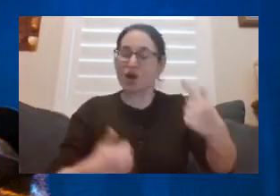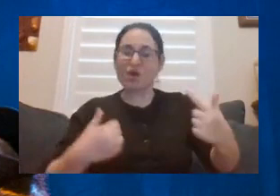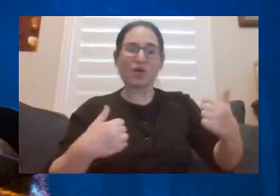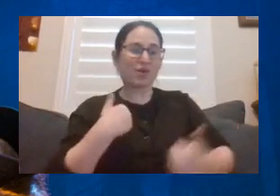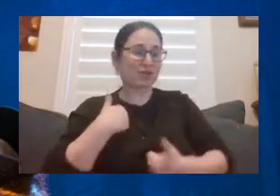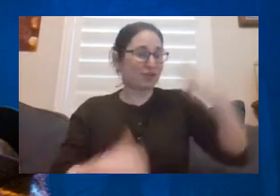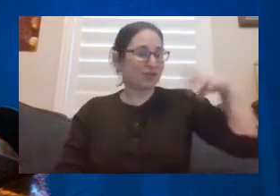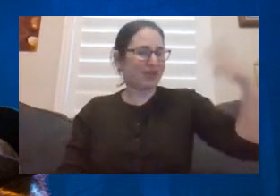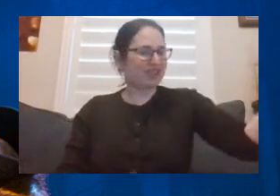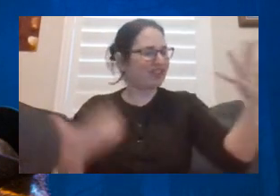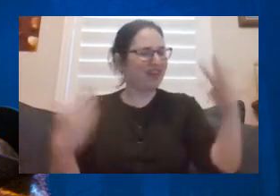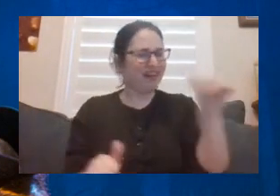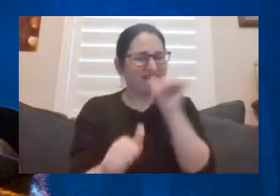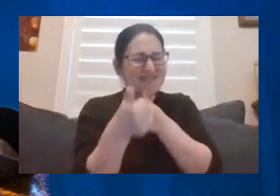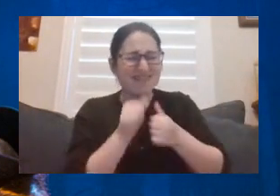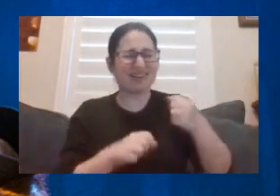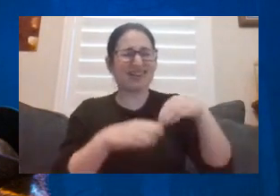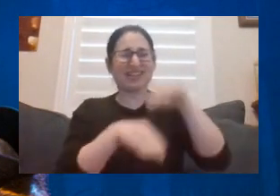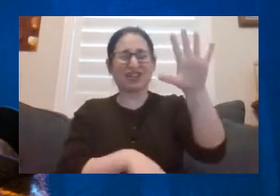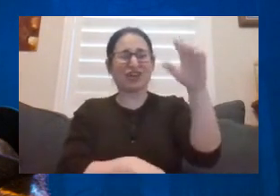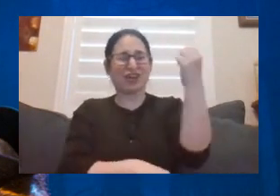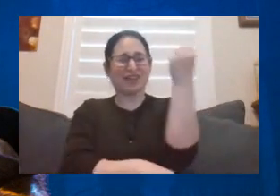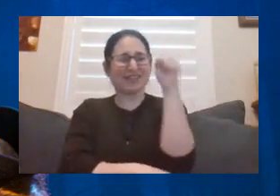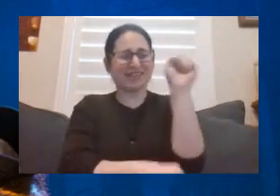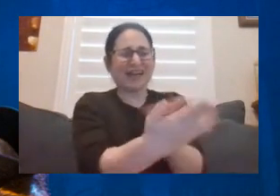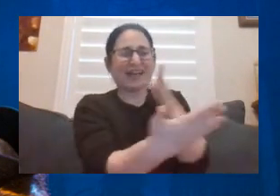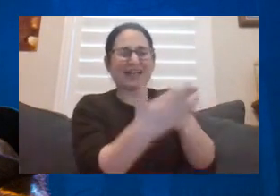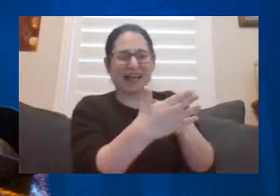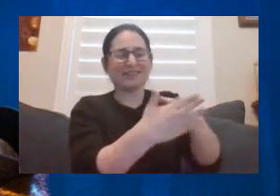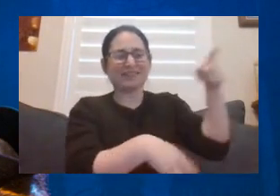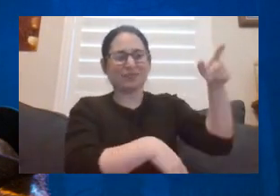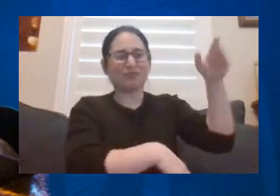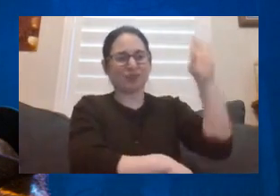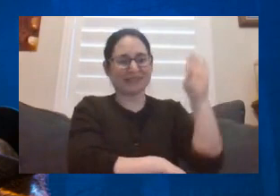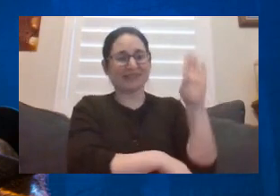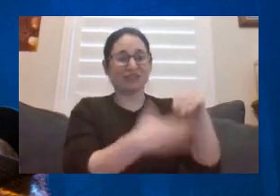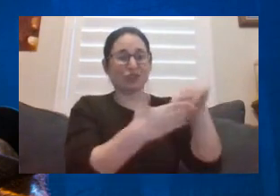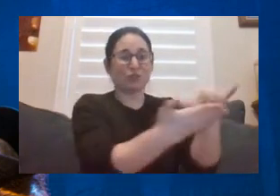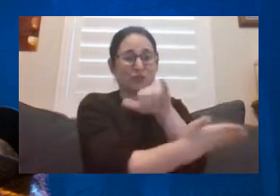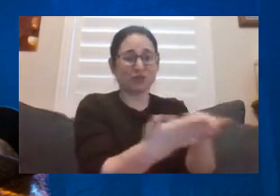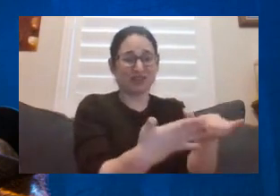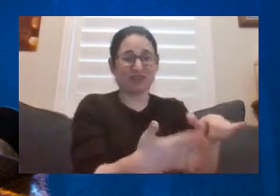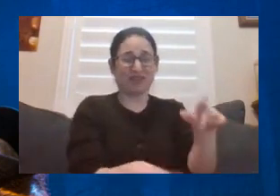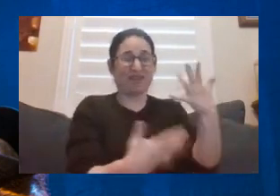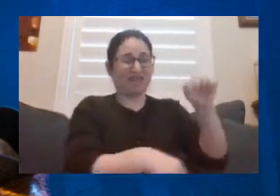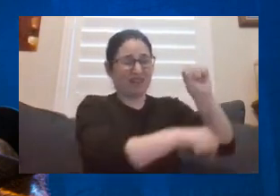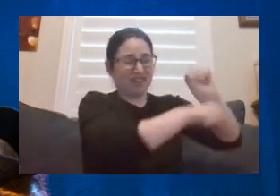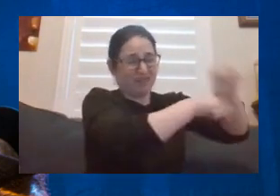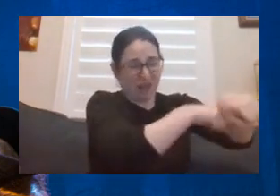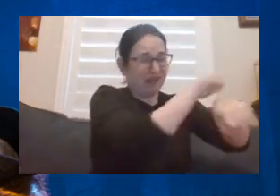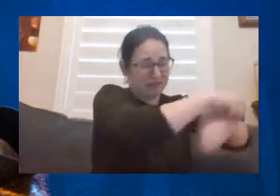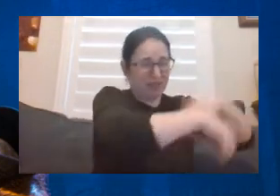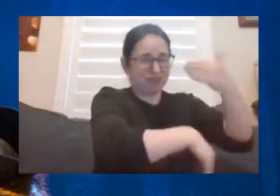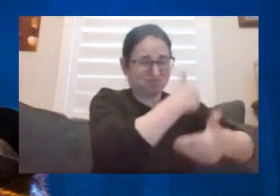suffered a great deal in their campaign against the British and Hessian soldiers in New York. Defeat after defeat finds them retreating south toward